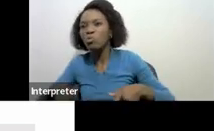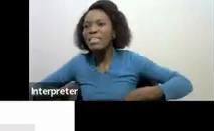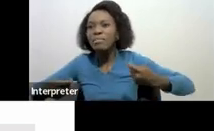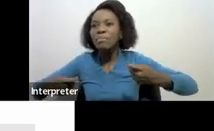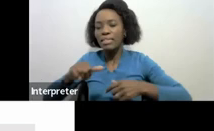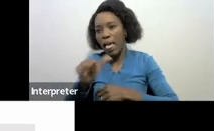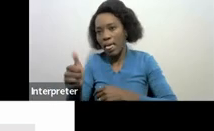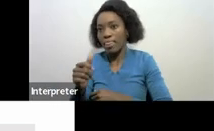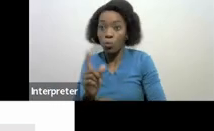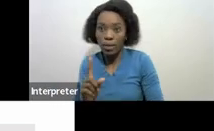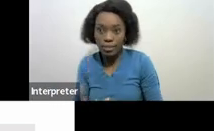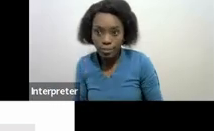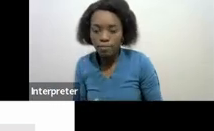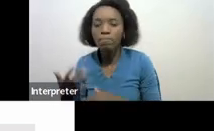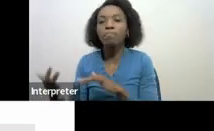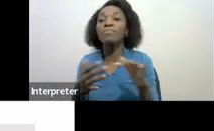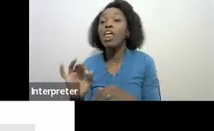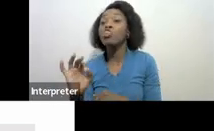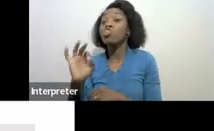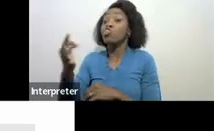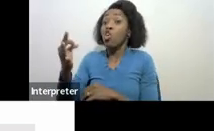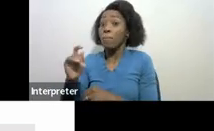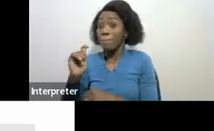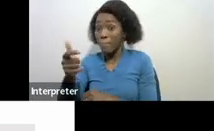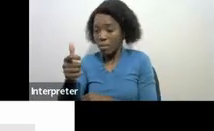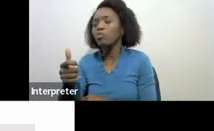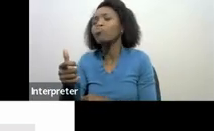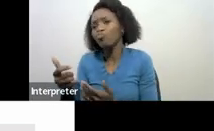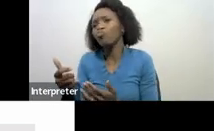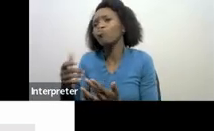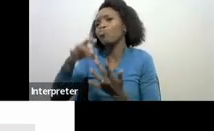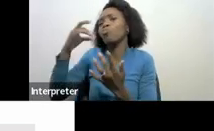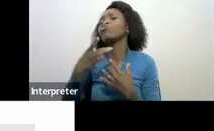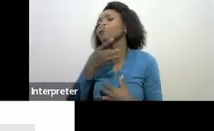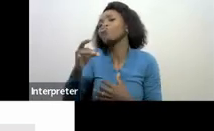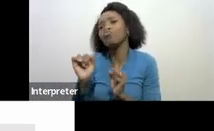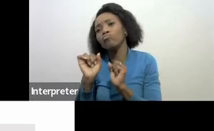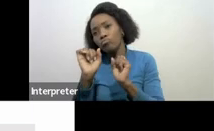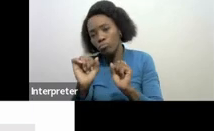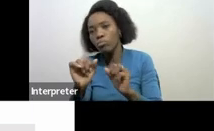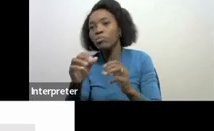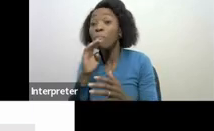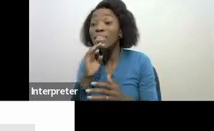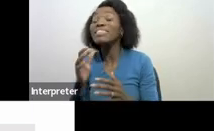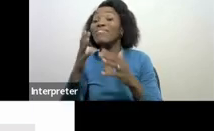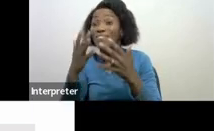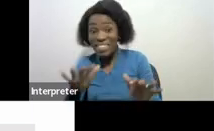third payment is optional after the end of the tax year but before issuing of the assessment final liability however